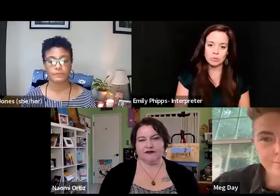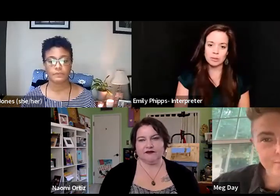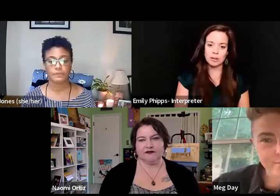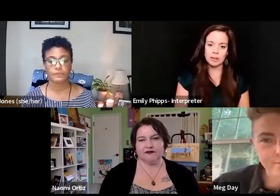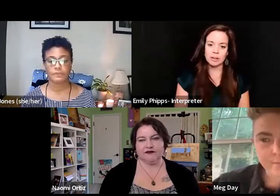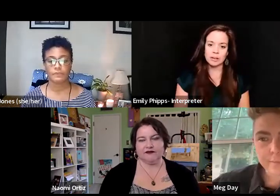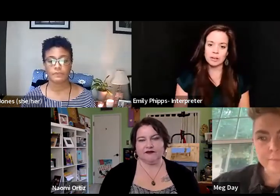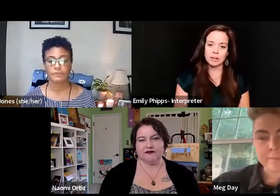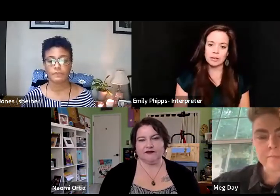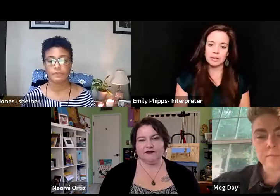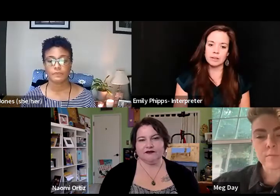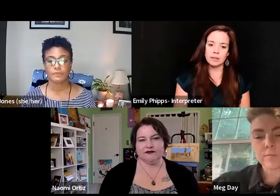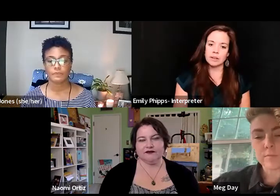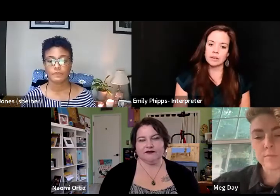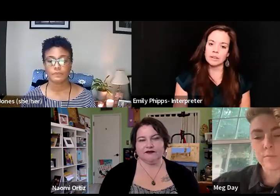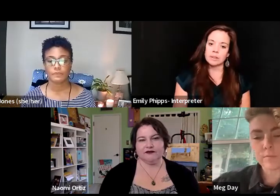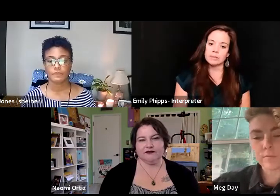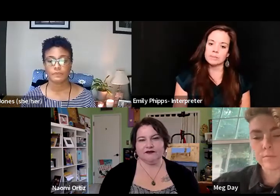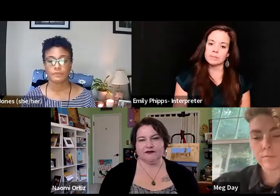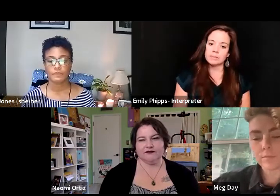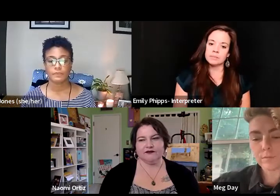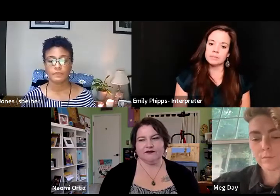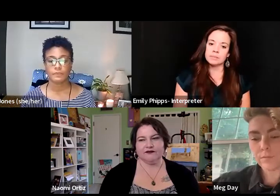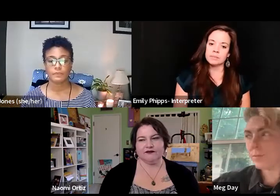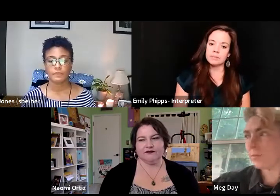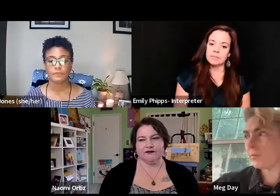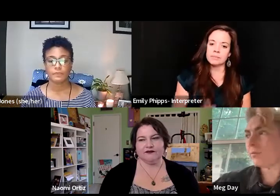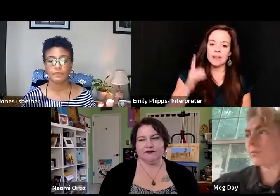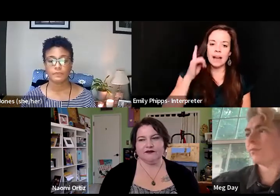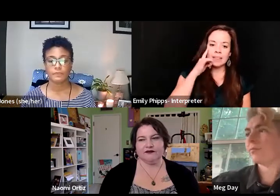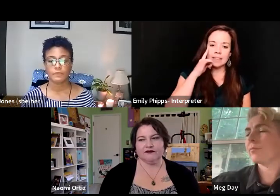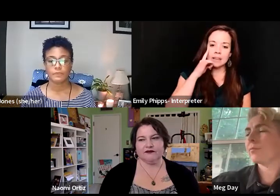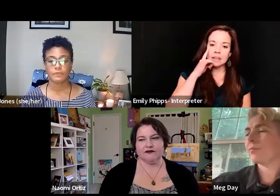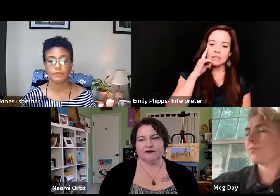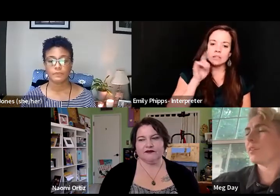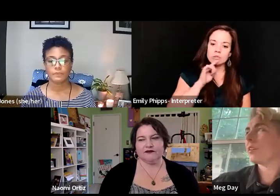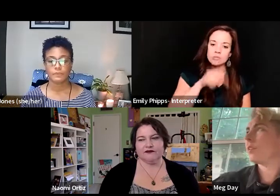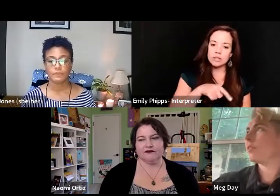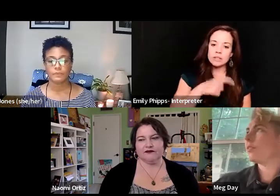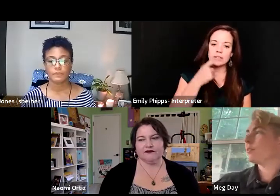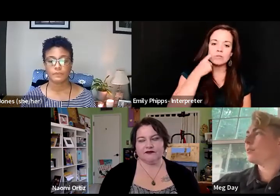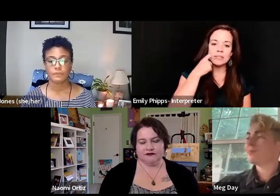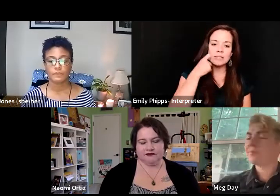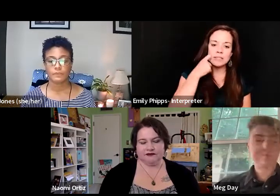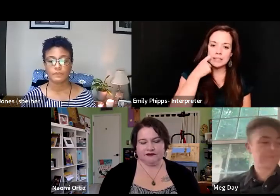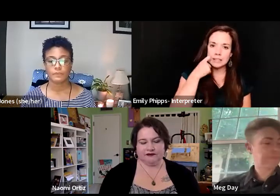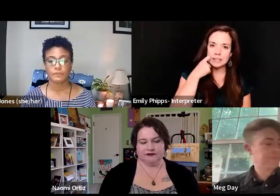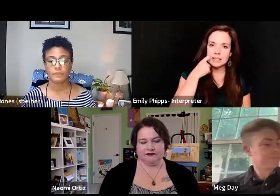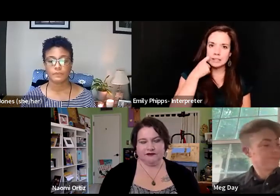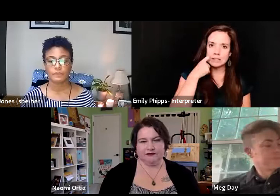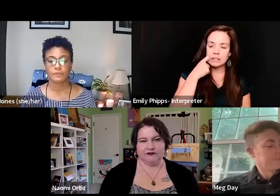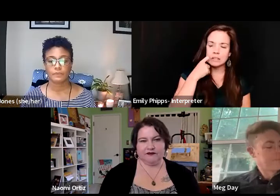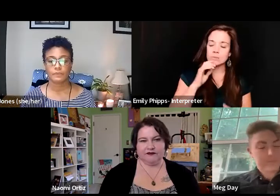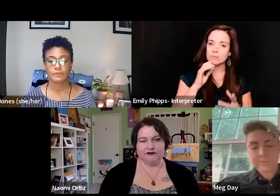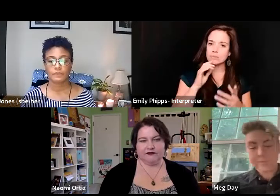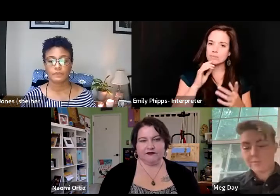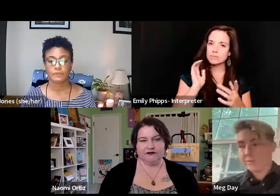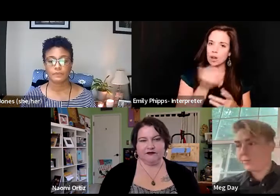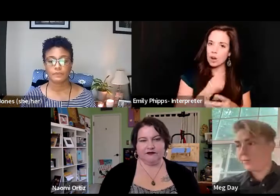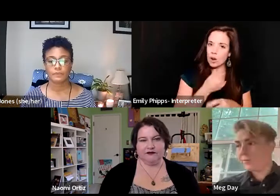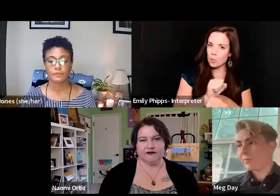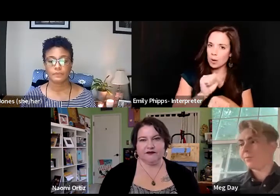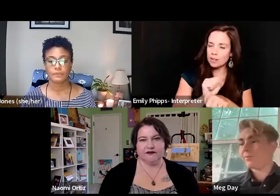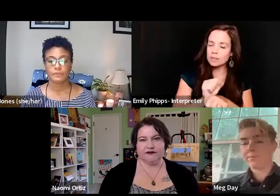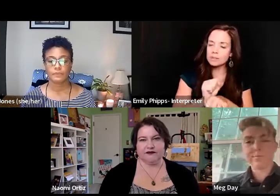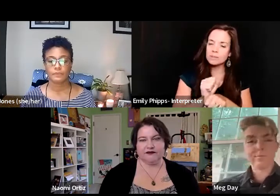I think that's, I mean, I think it's really recently because of our work that it's been a bit